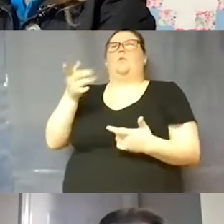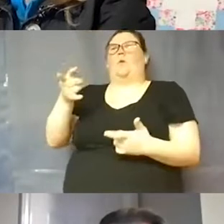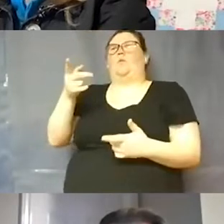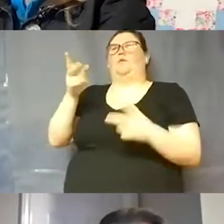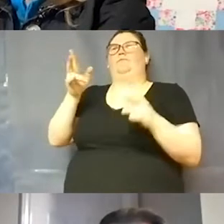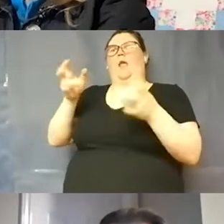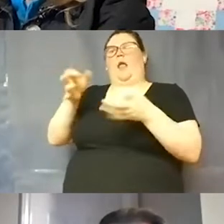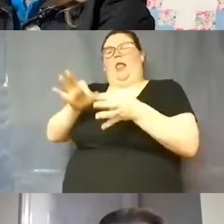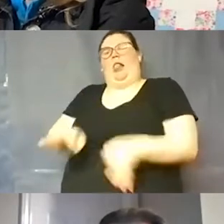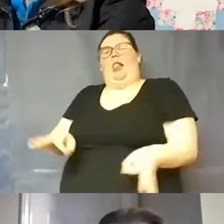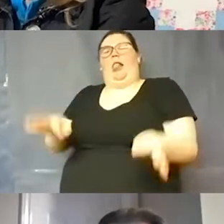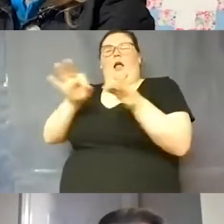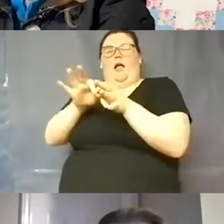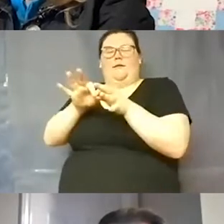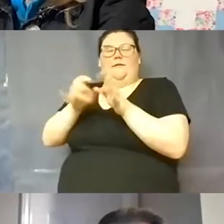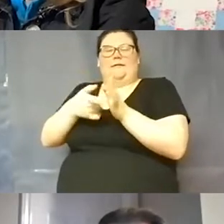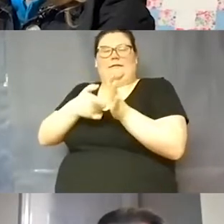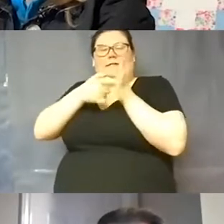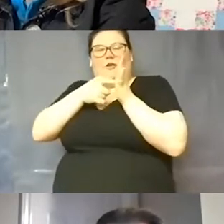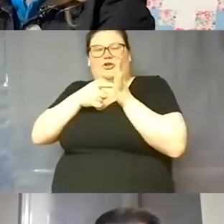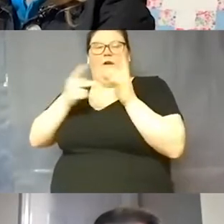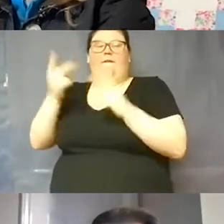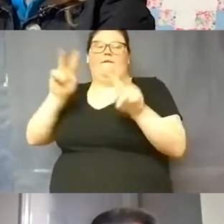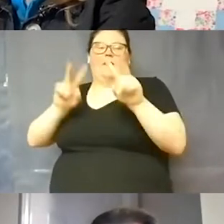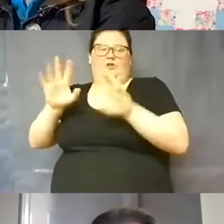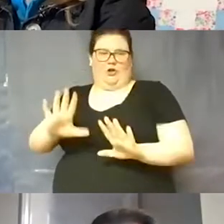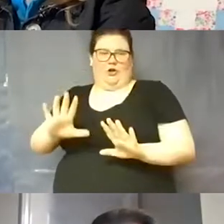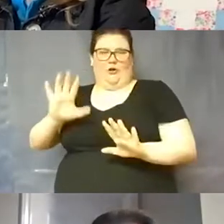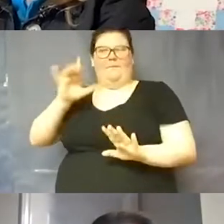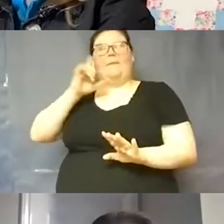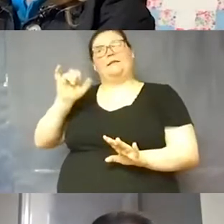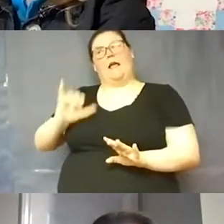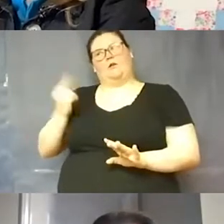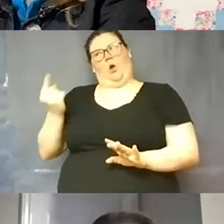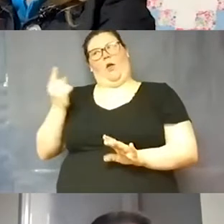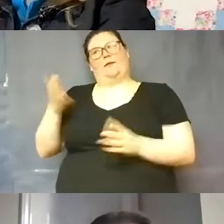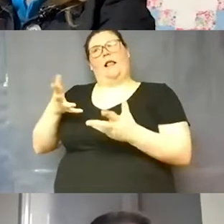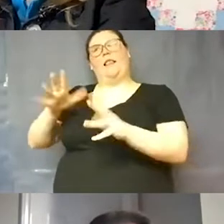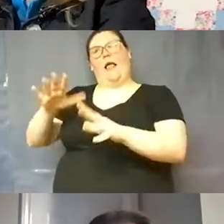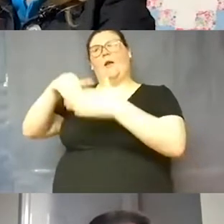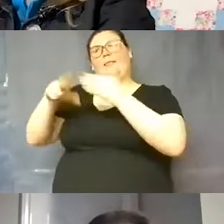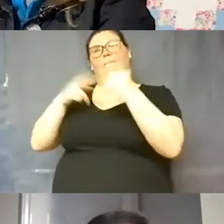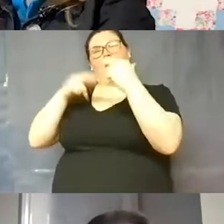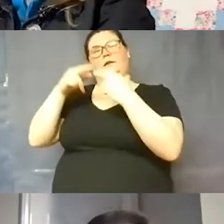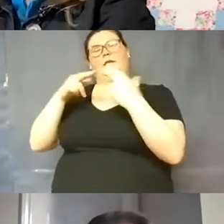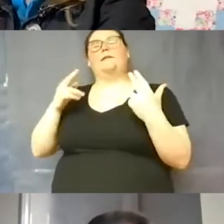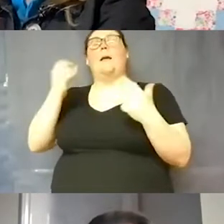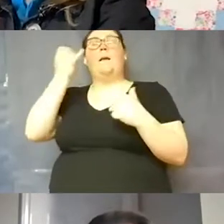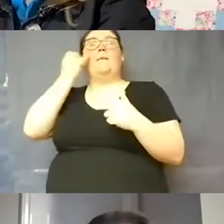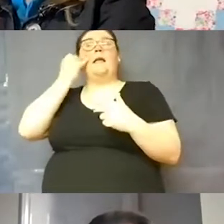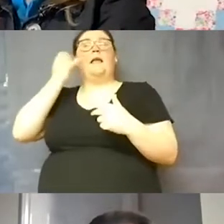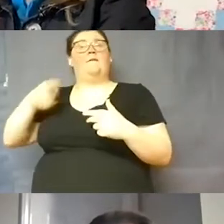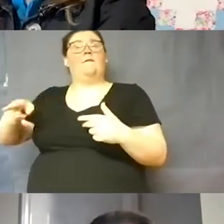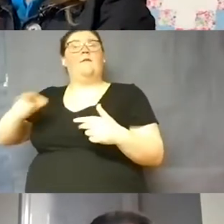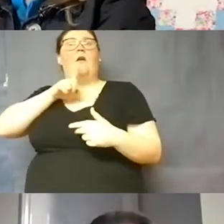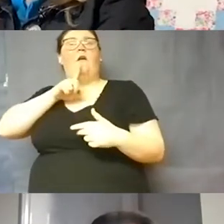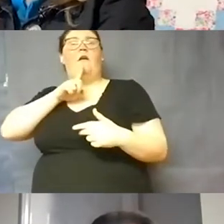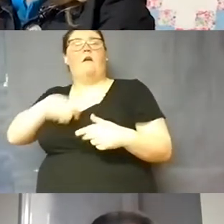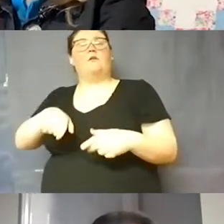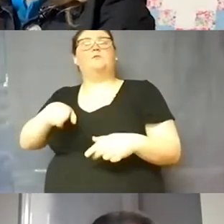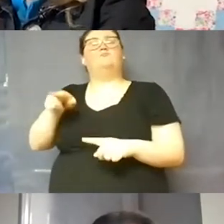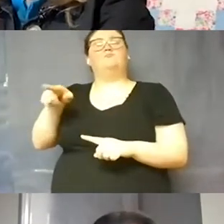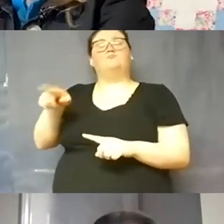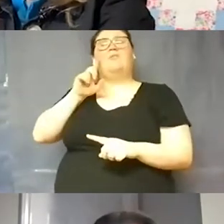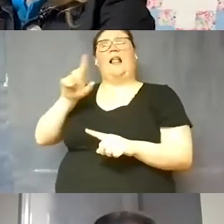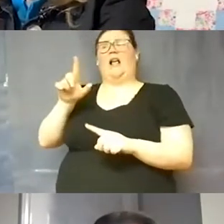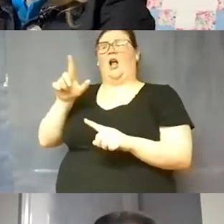visitor because again remember that's all that we're allowing in our buildings. But if they are then they would be considered an on